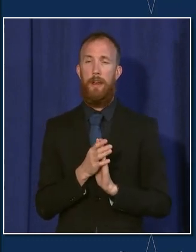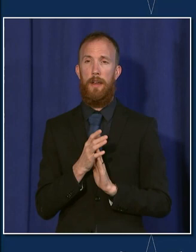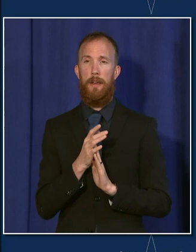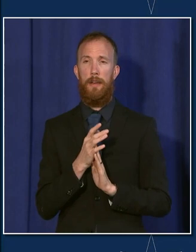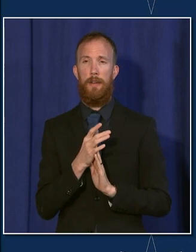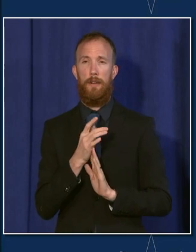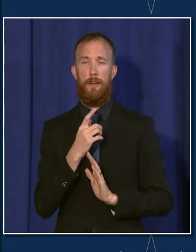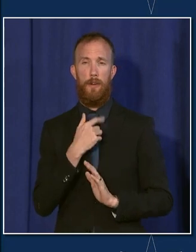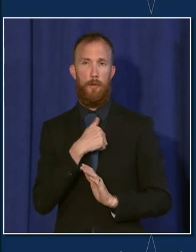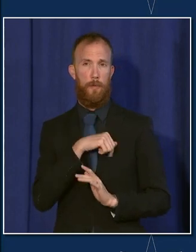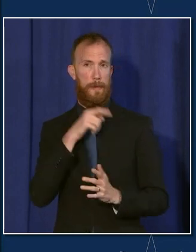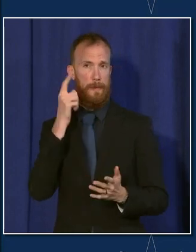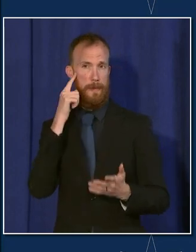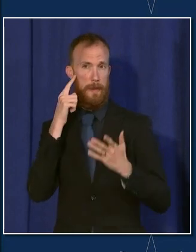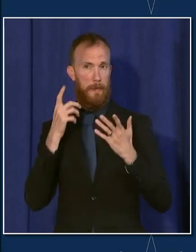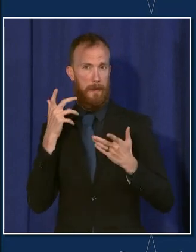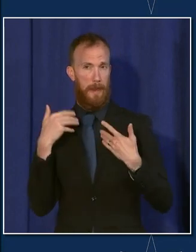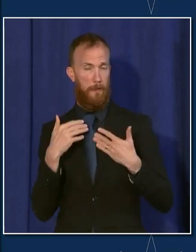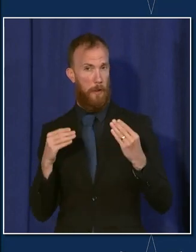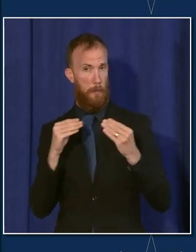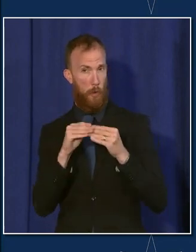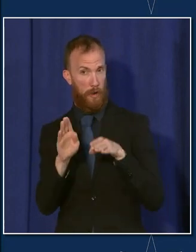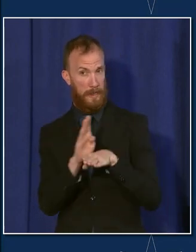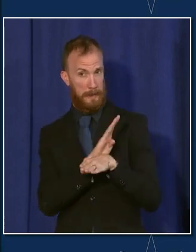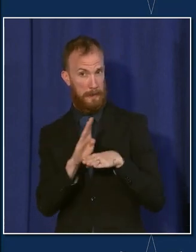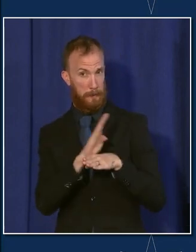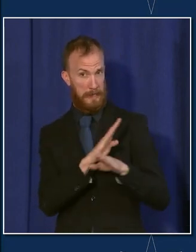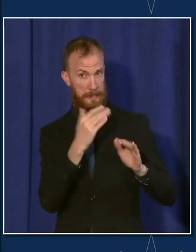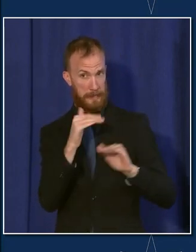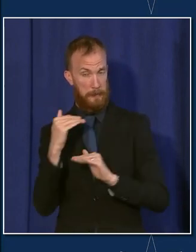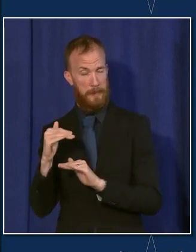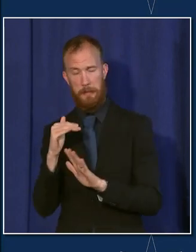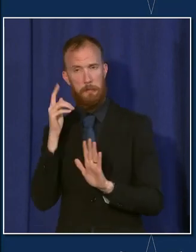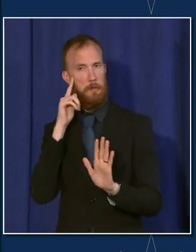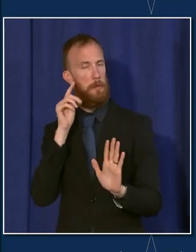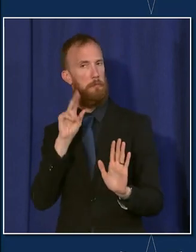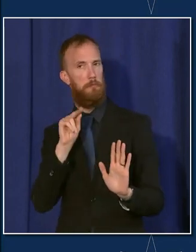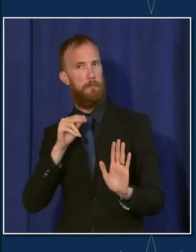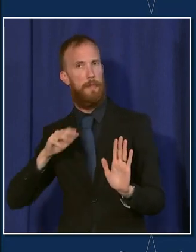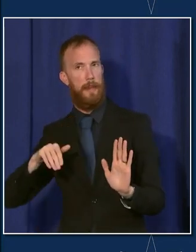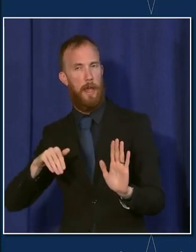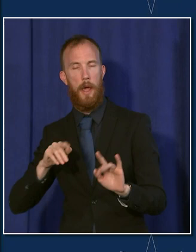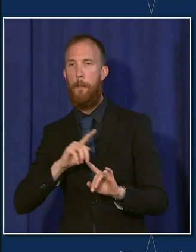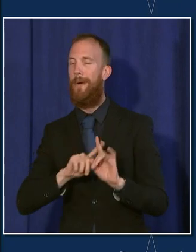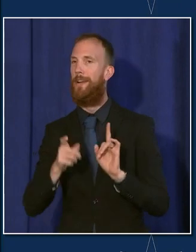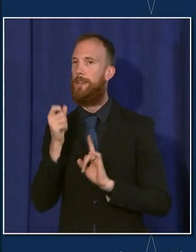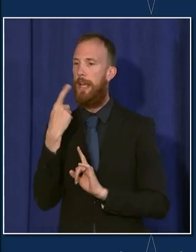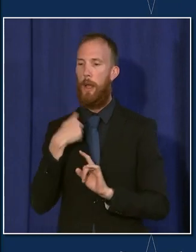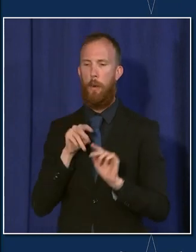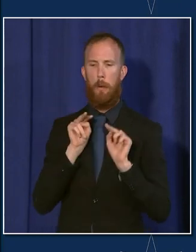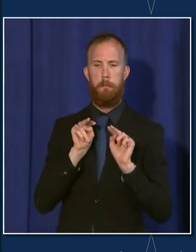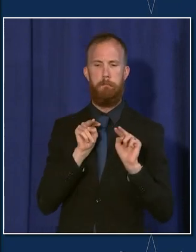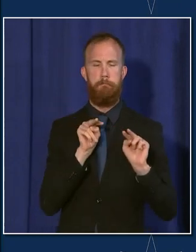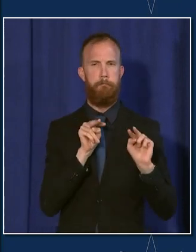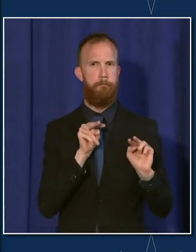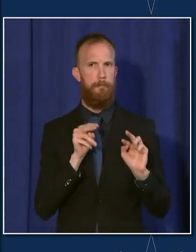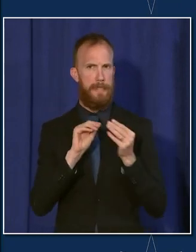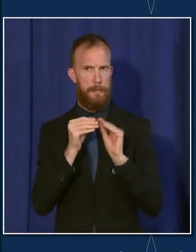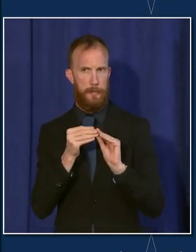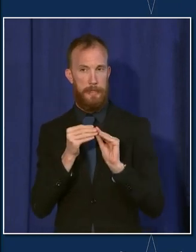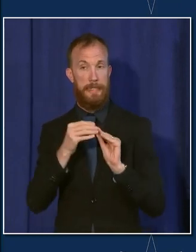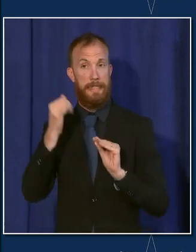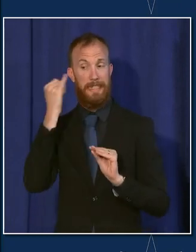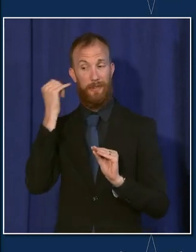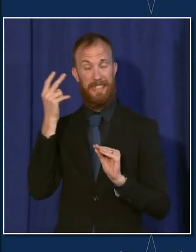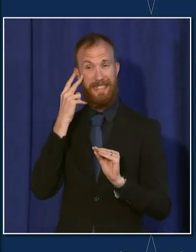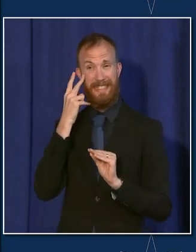this point adding additional business restrictions. However, we're watching what happens with these metrics. And if we see some of